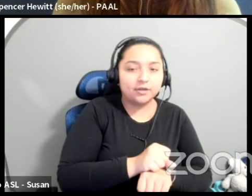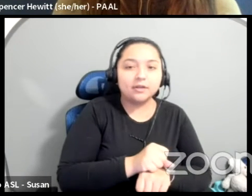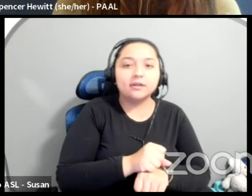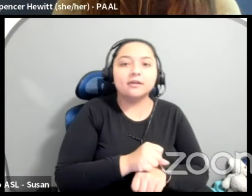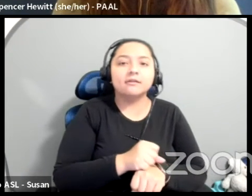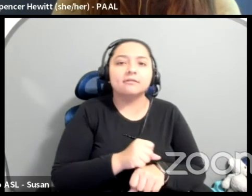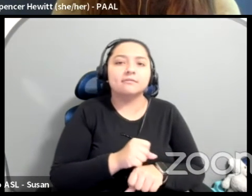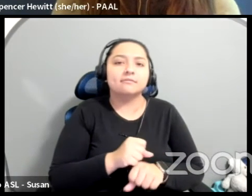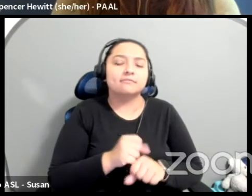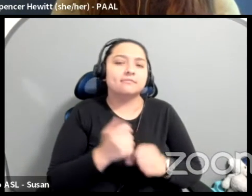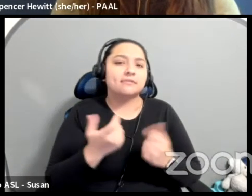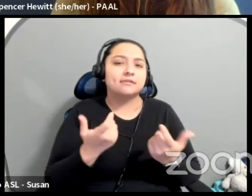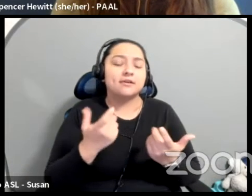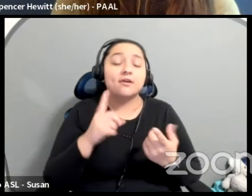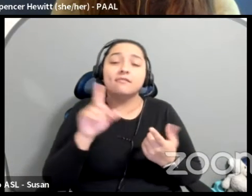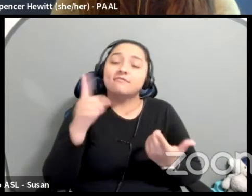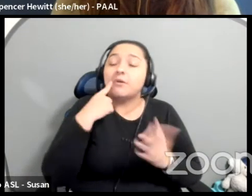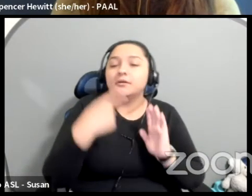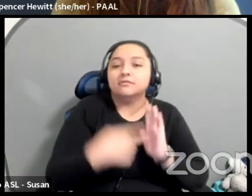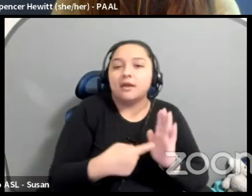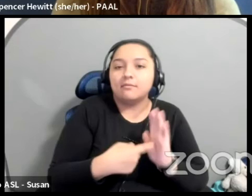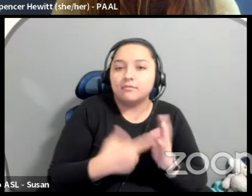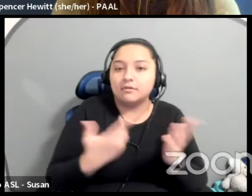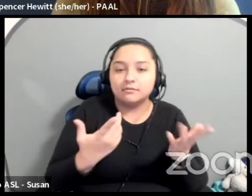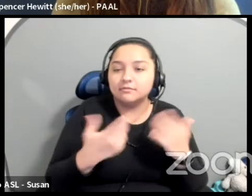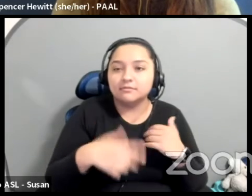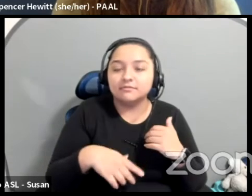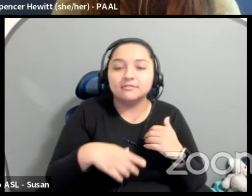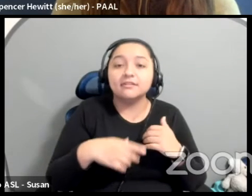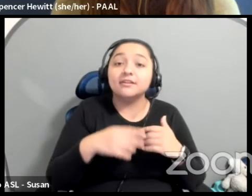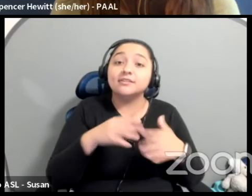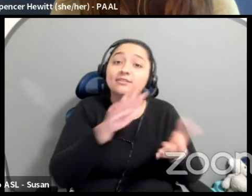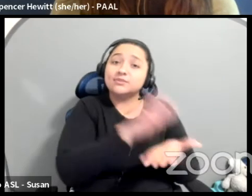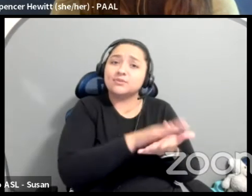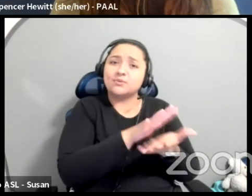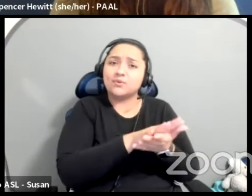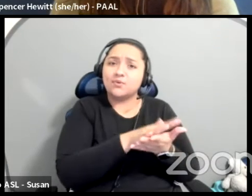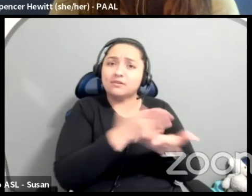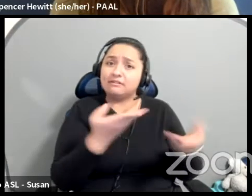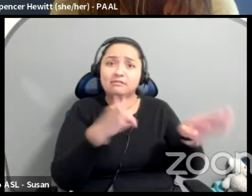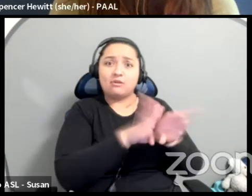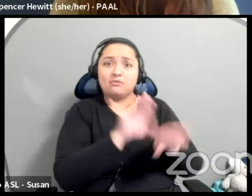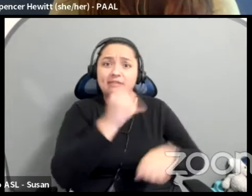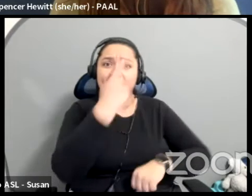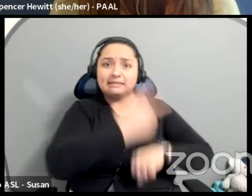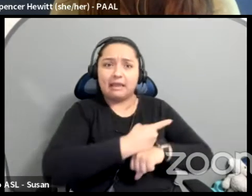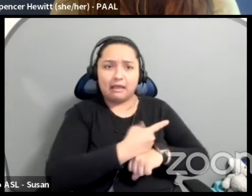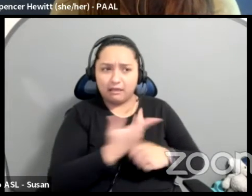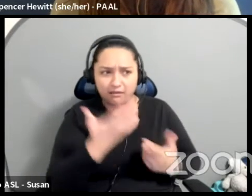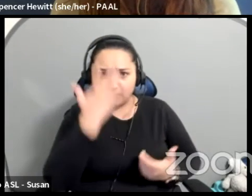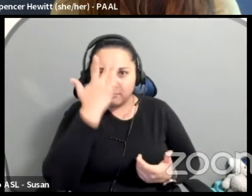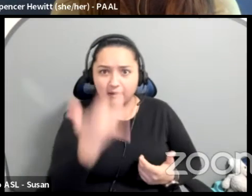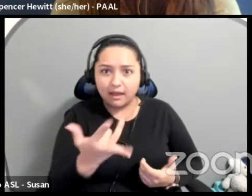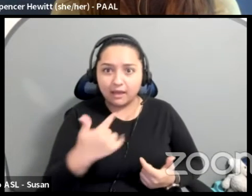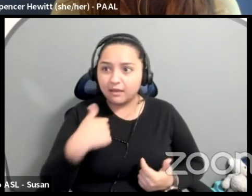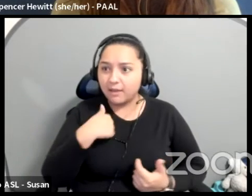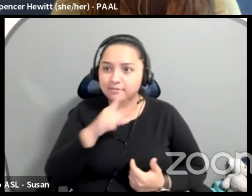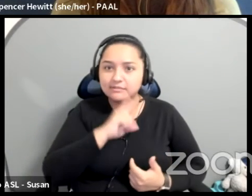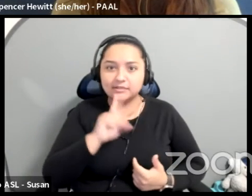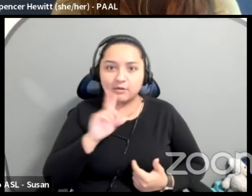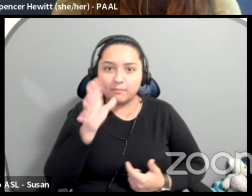closures. I was like, why is school closed today? I have to work. Like I'm a single mom. Like what am I supposed to do? Um, so